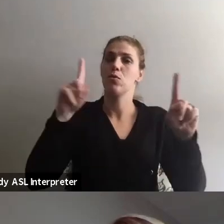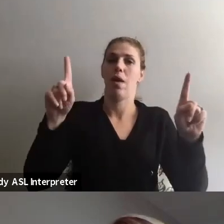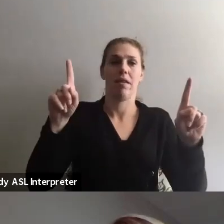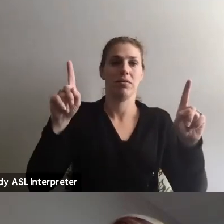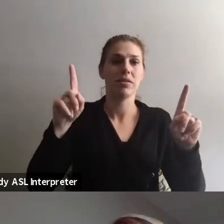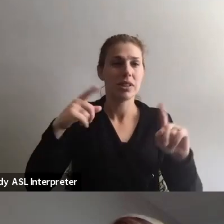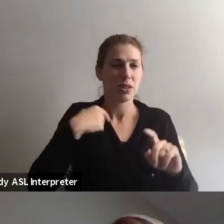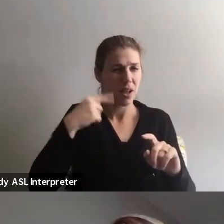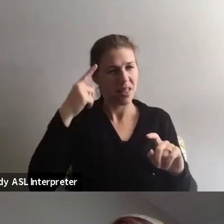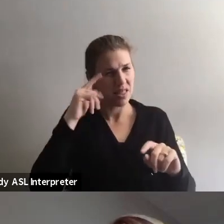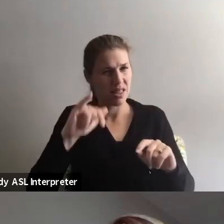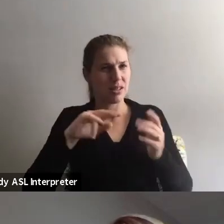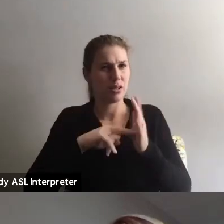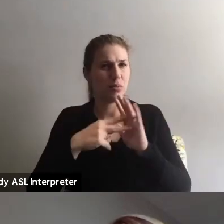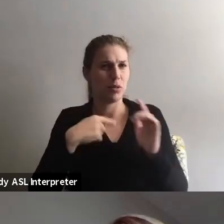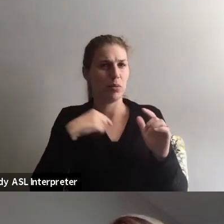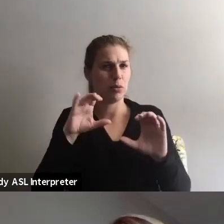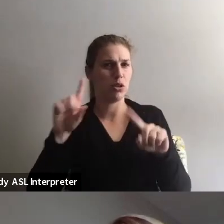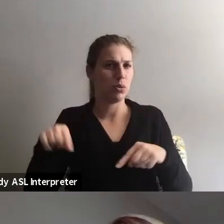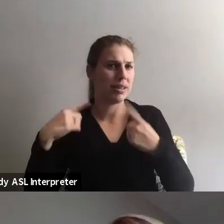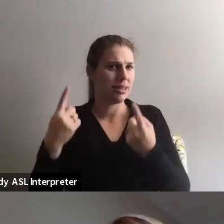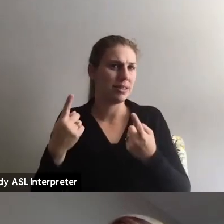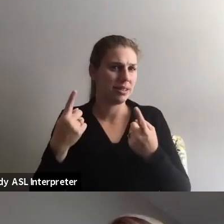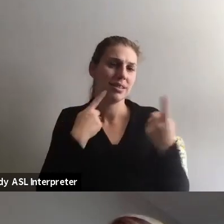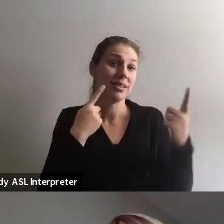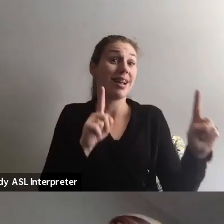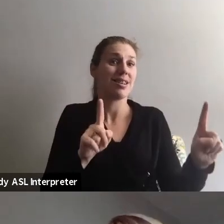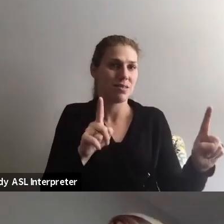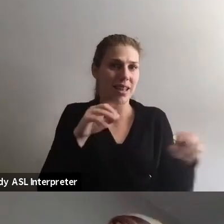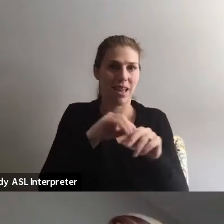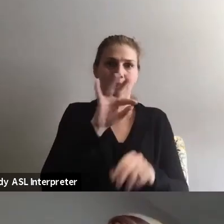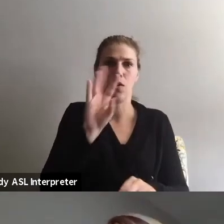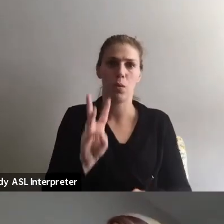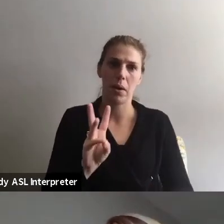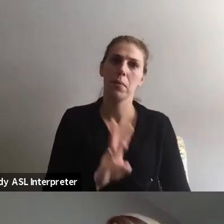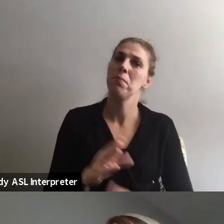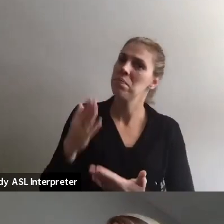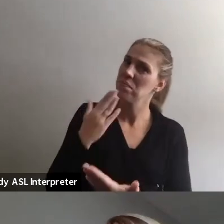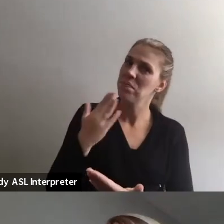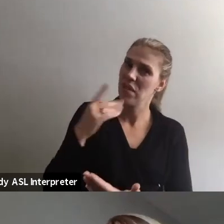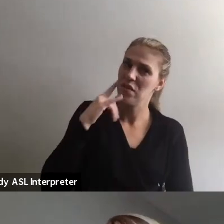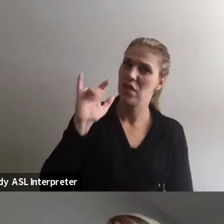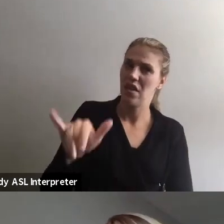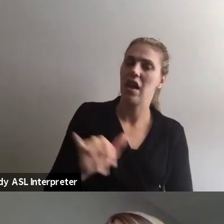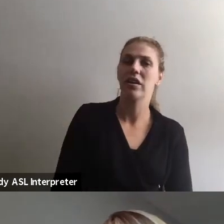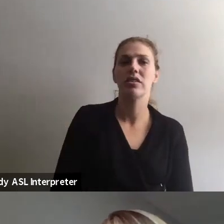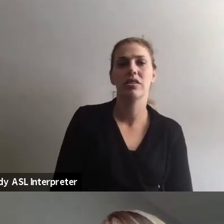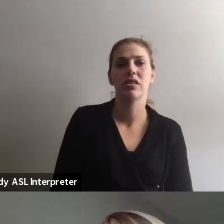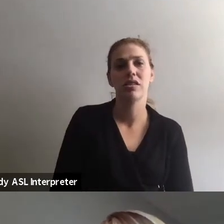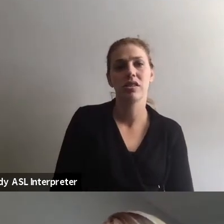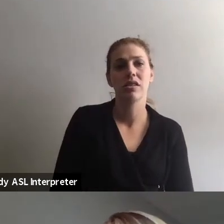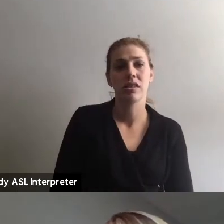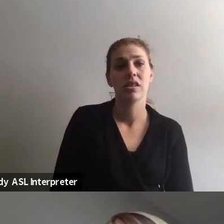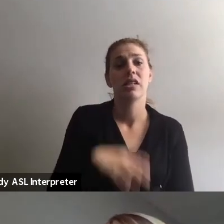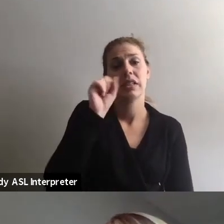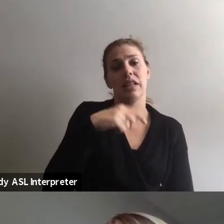I think that's what we have been doing here, uh, successfully in Fort Wayne. Thank you for that, Palermo. y'all, I